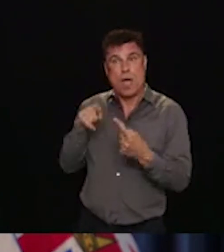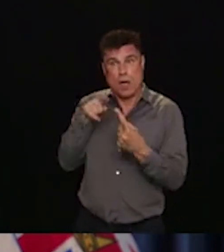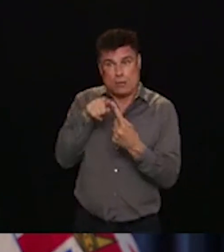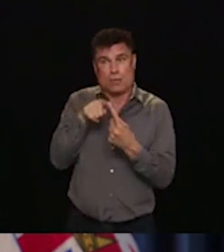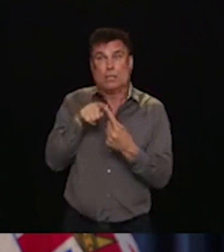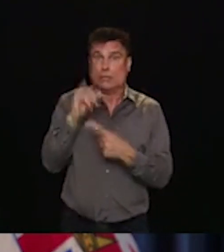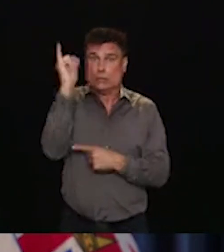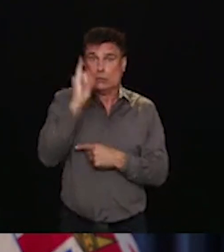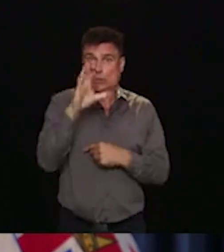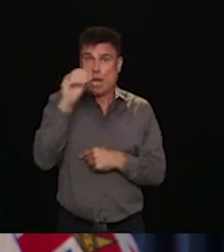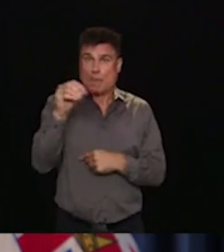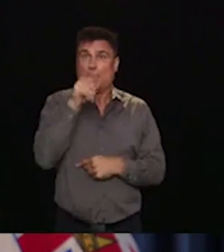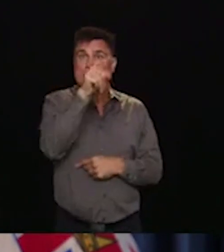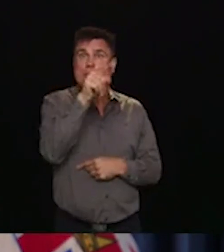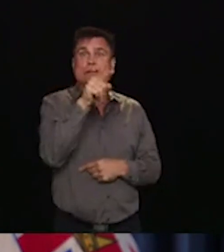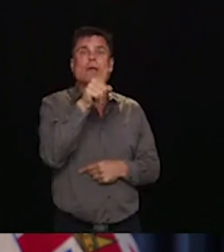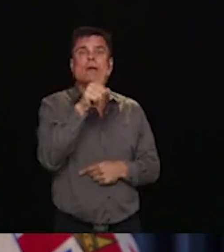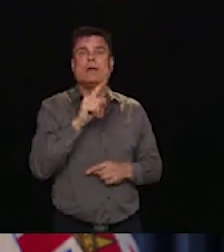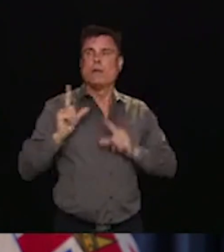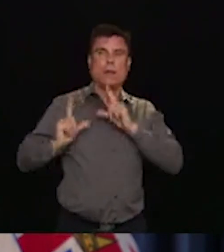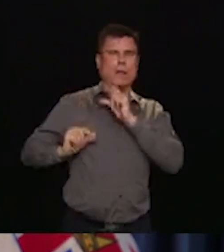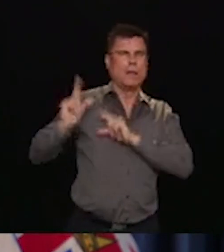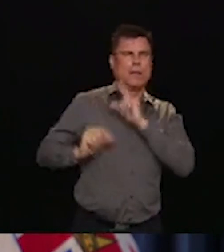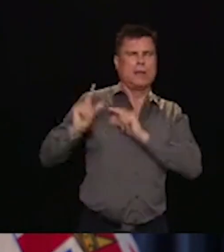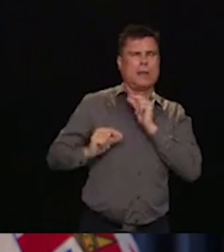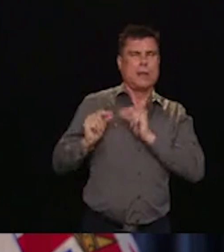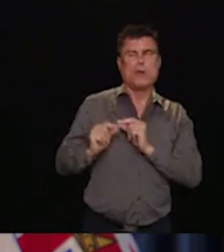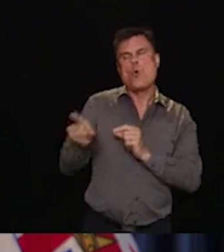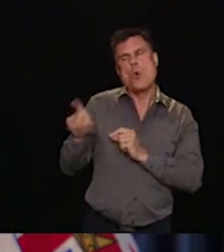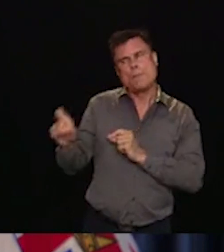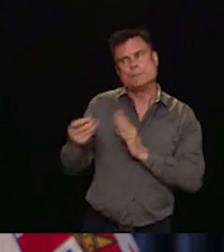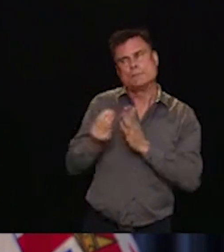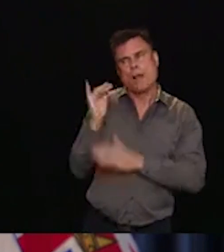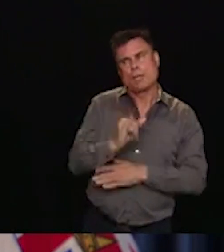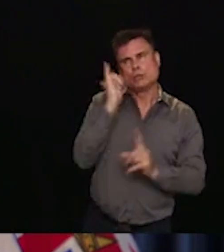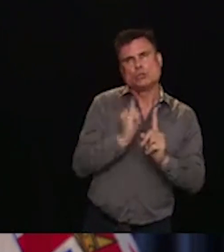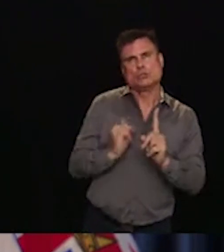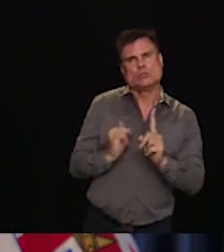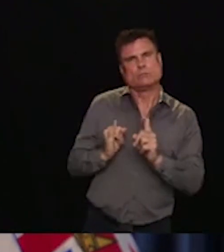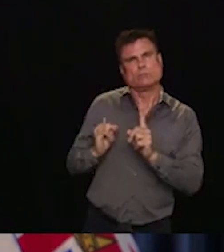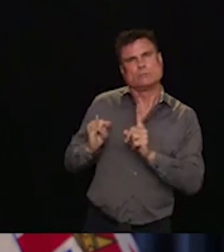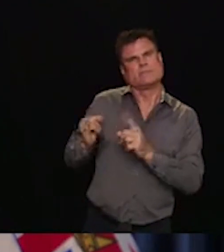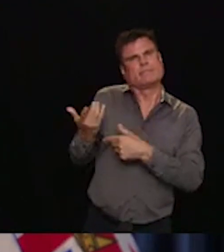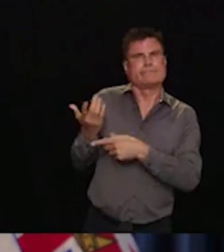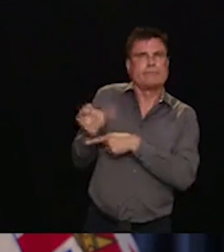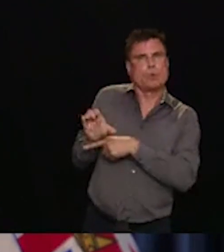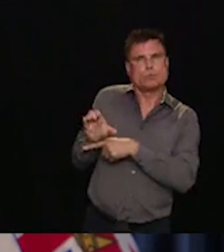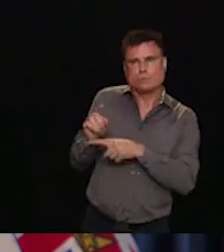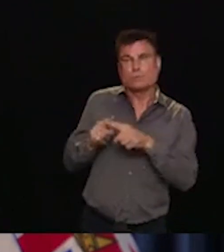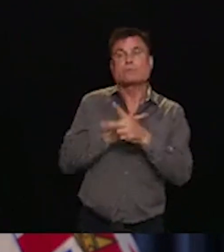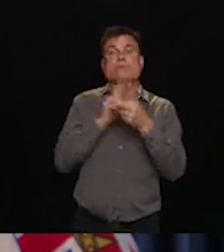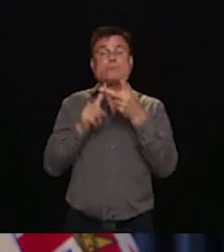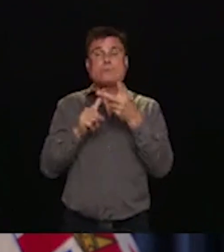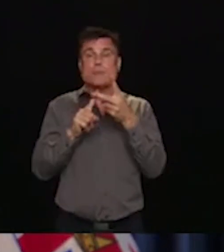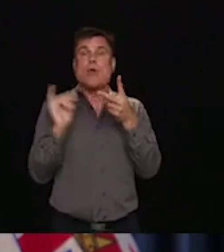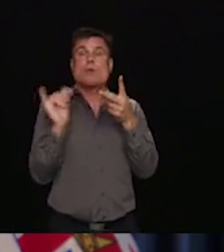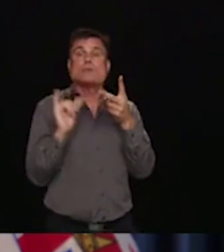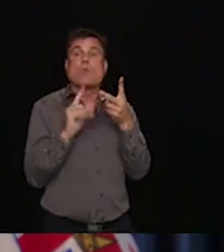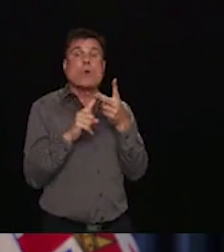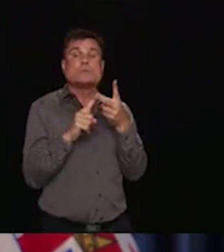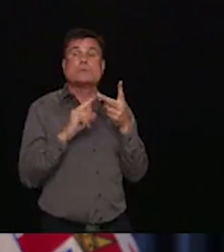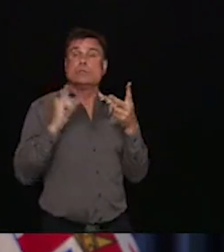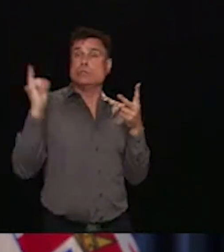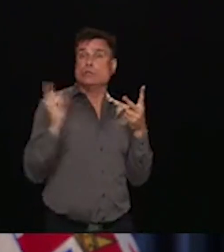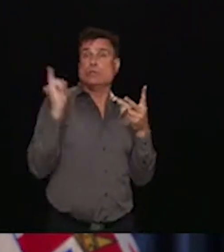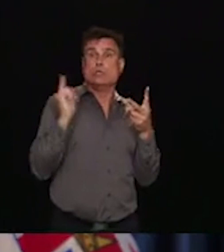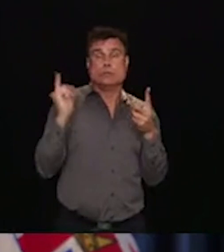the referral fee comes out of the commission that an insurance broker makes. And so with referral fees ending, we